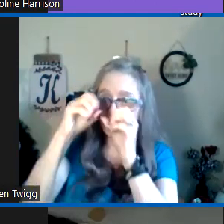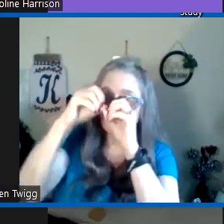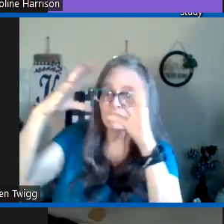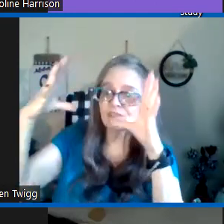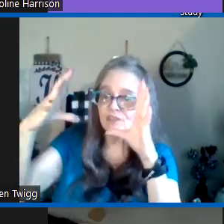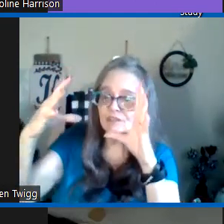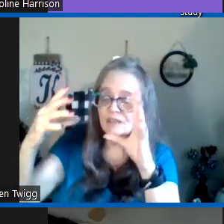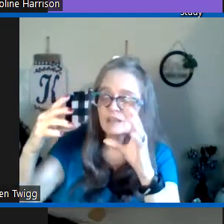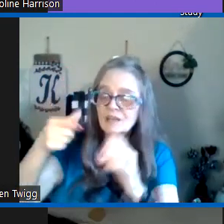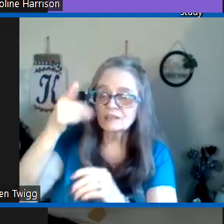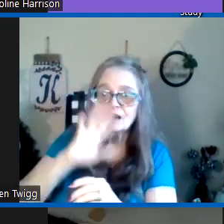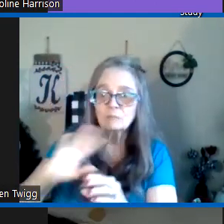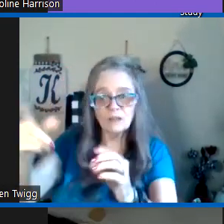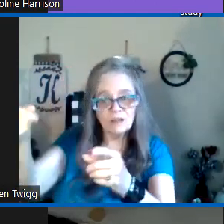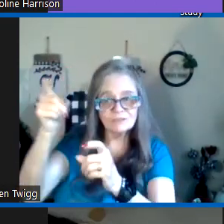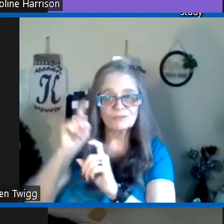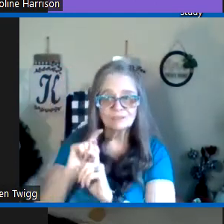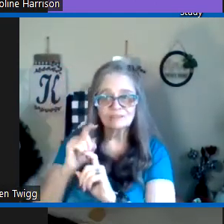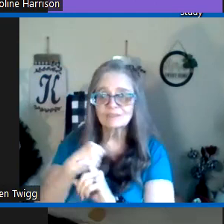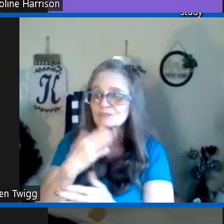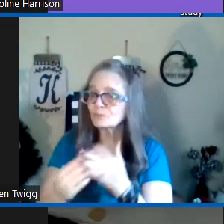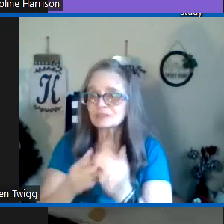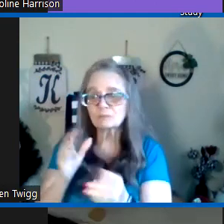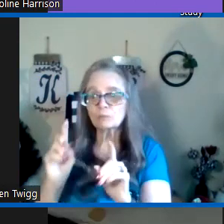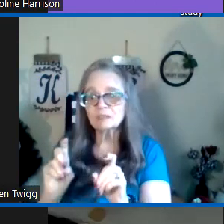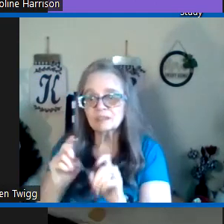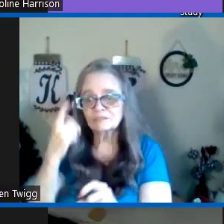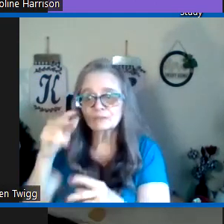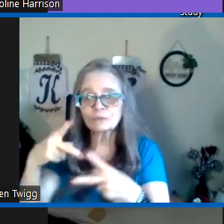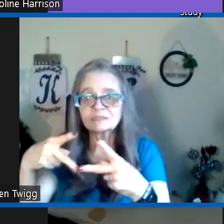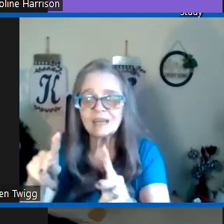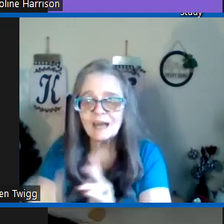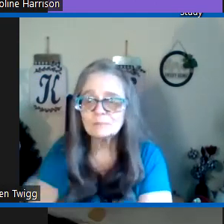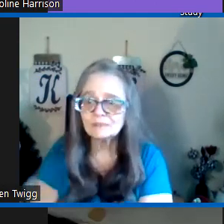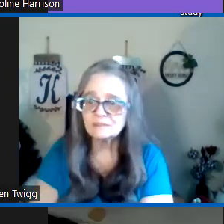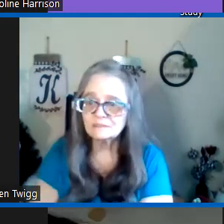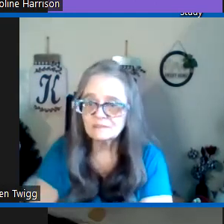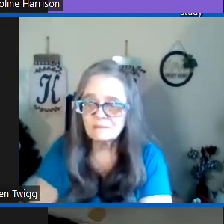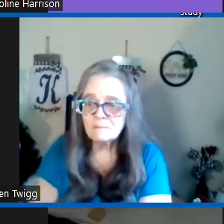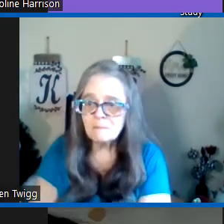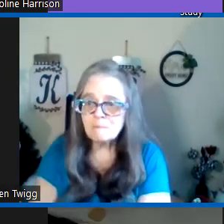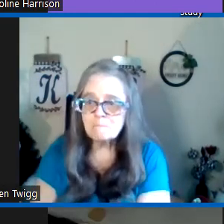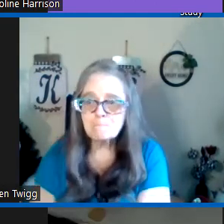for that vision God will also give us whatever we need for it to happen